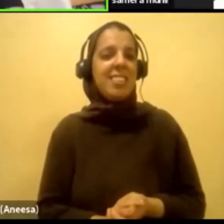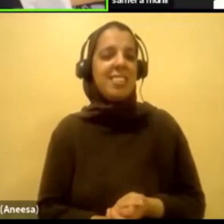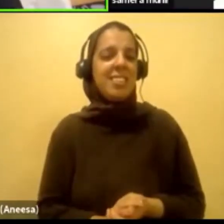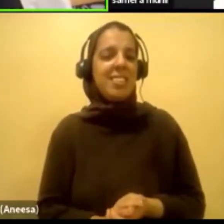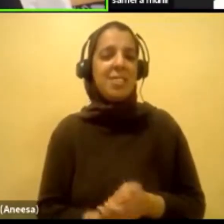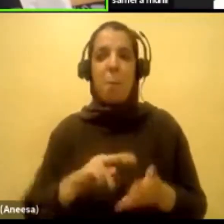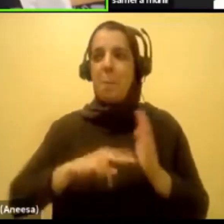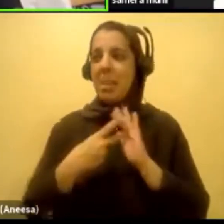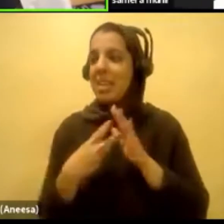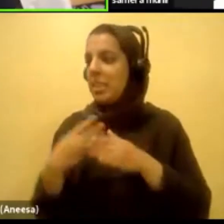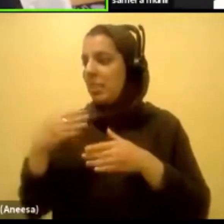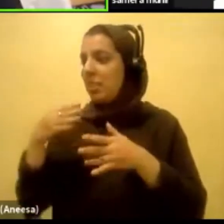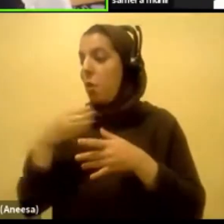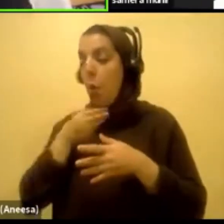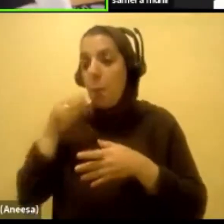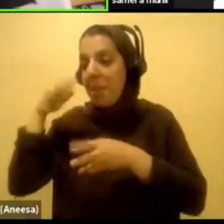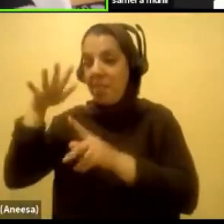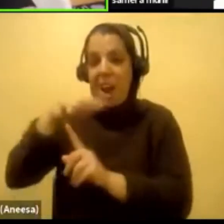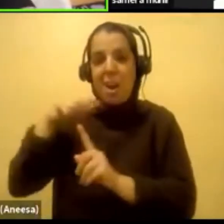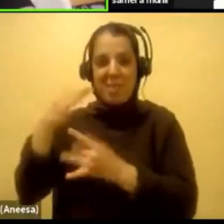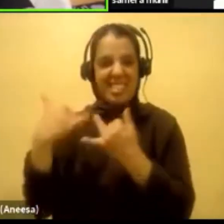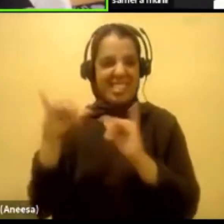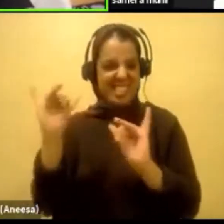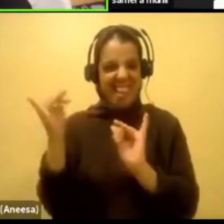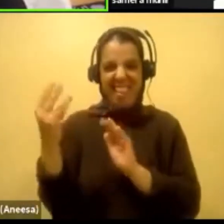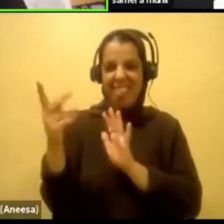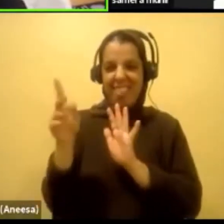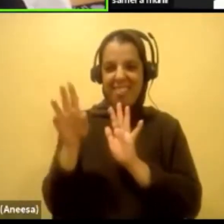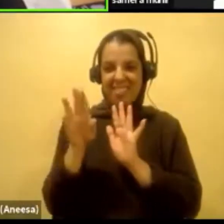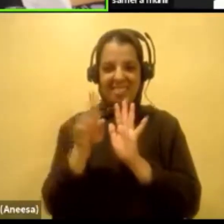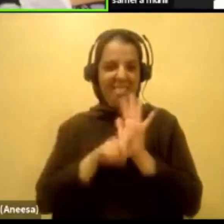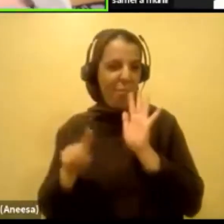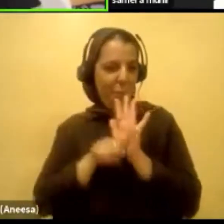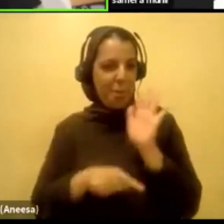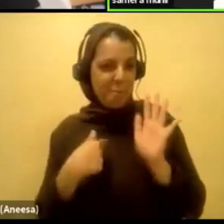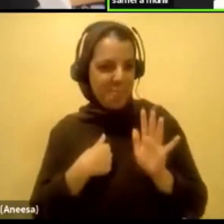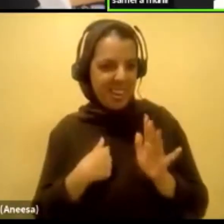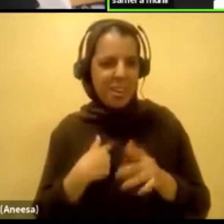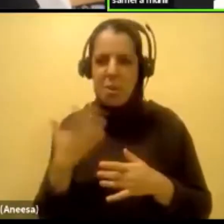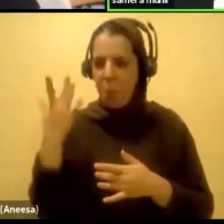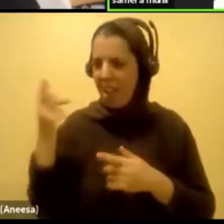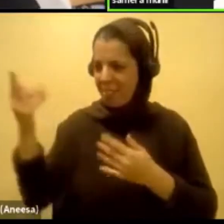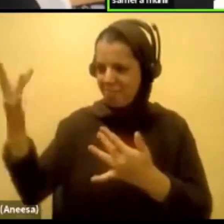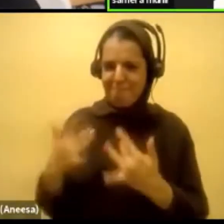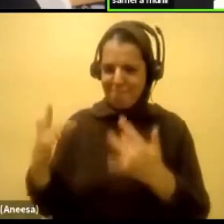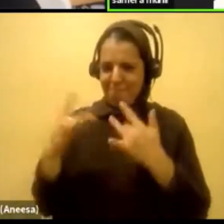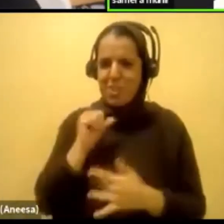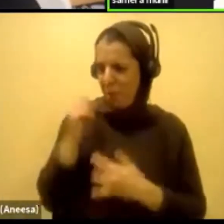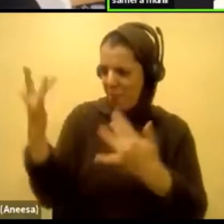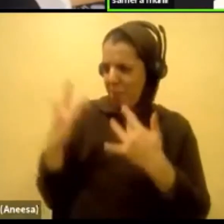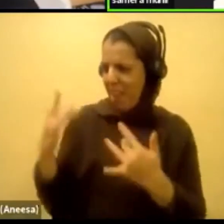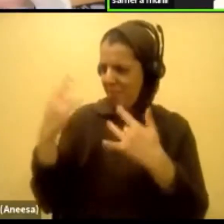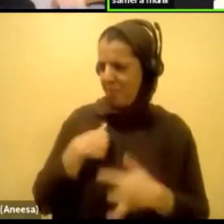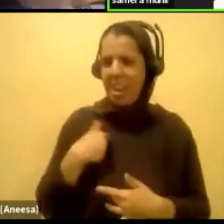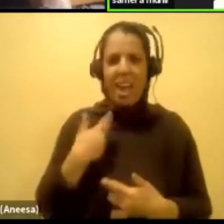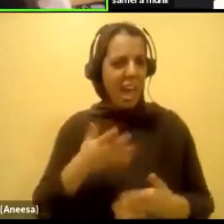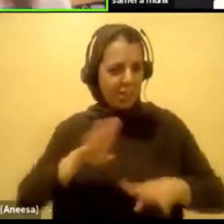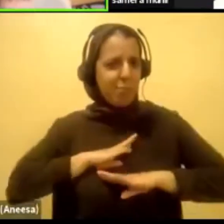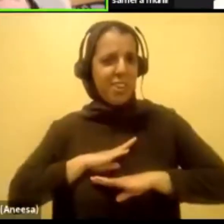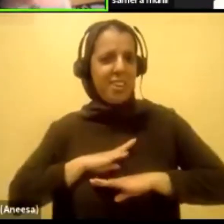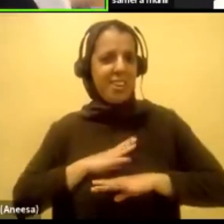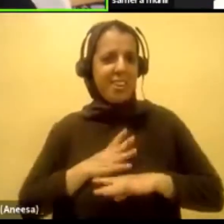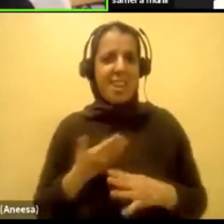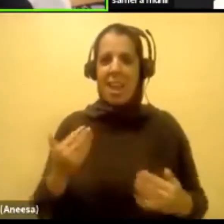too. And feeling bad for me. Like, I don't feel bad for me. Why do you feel bad for me? What do you feel bad for me? I'm good. Thanks. I'm chilling.